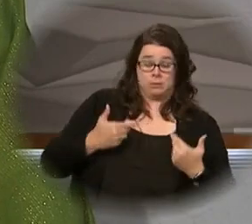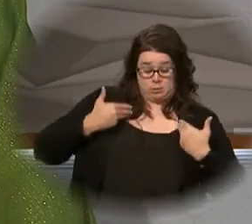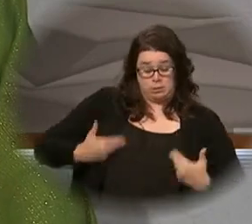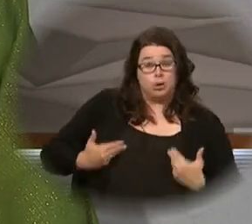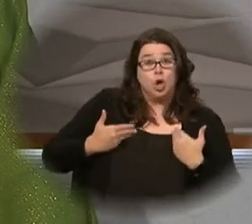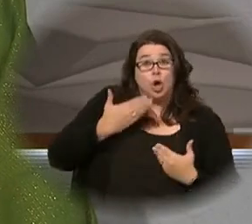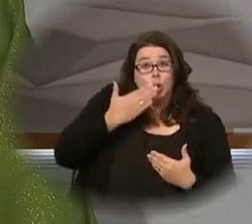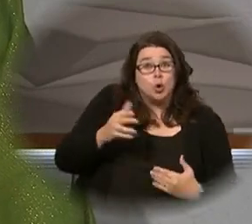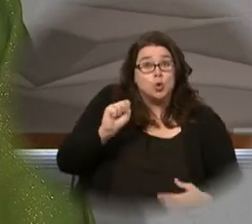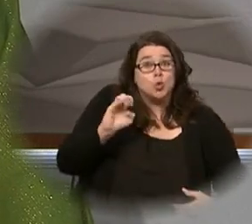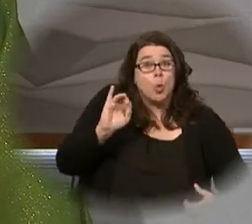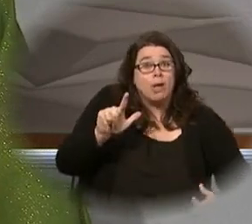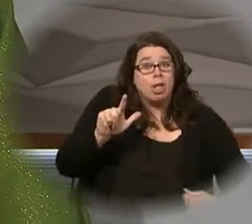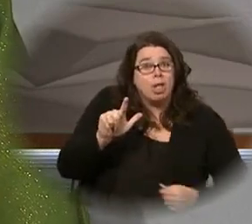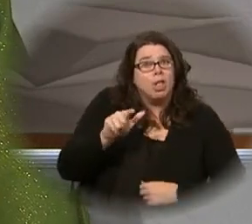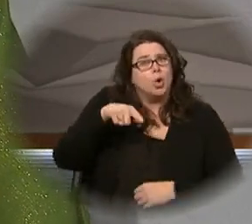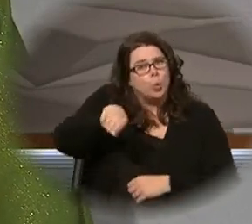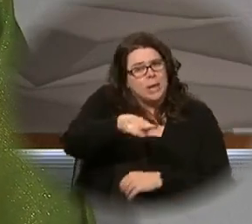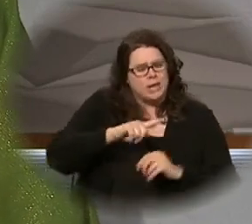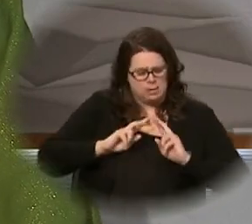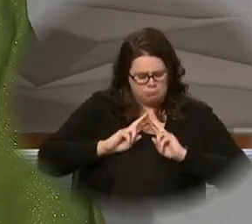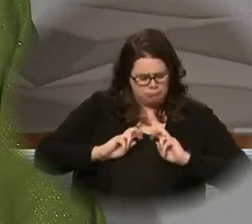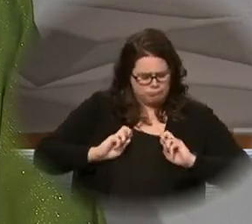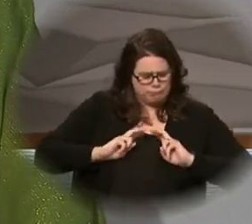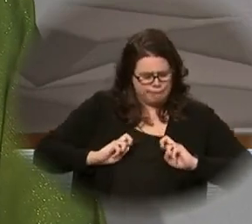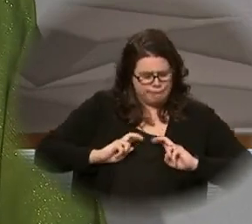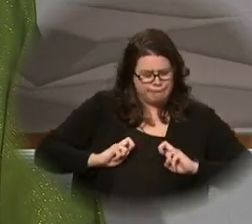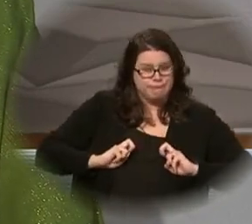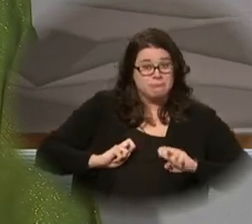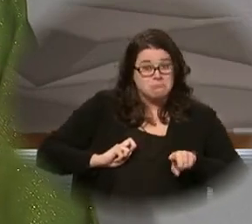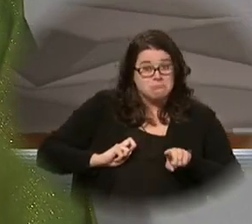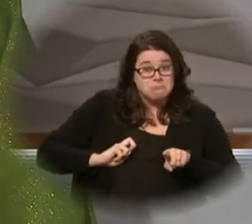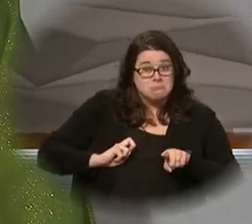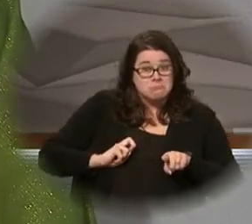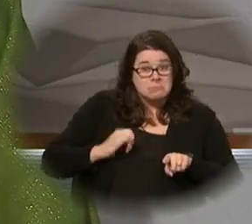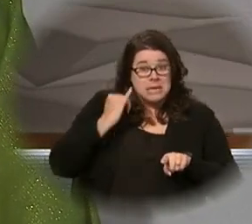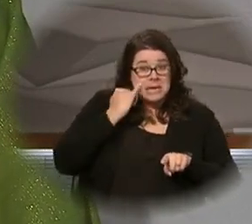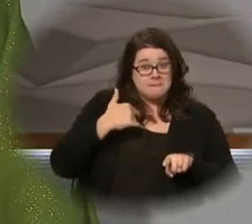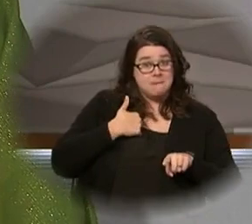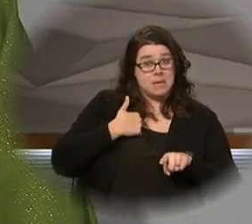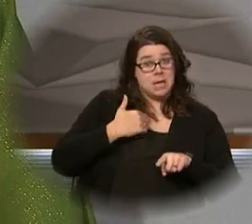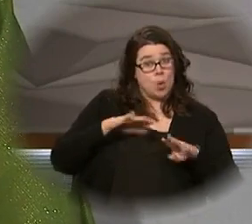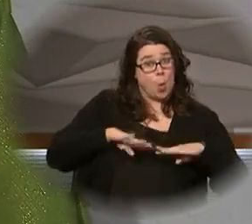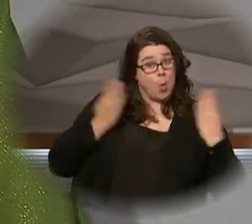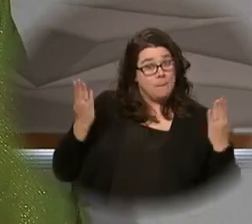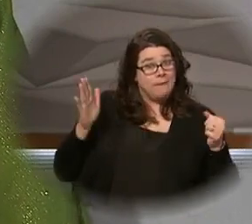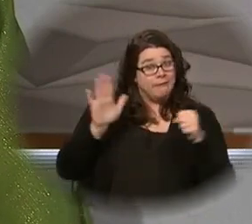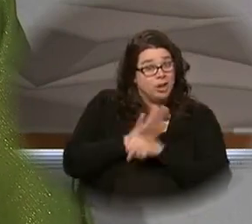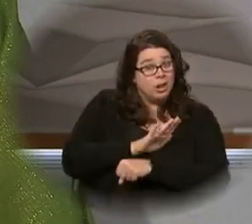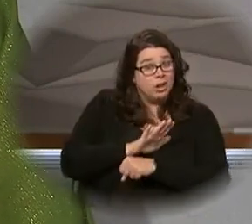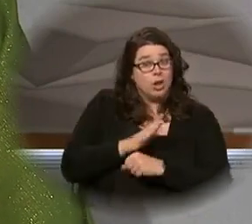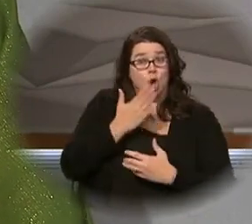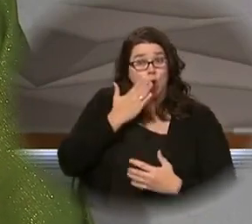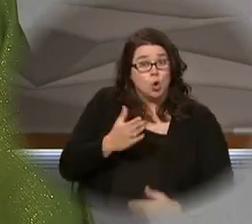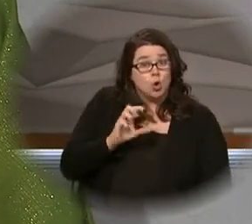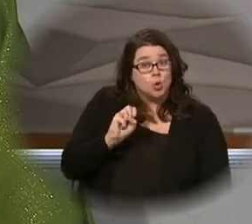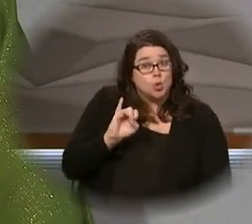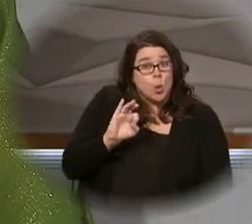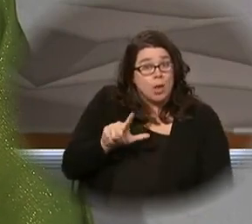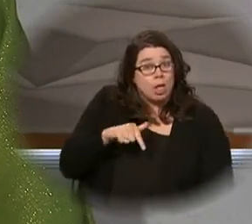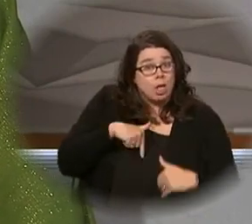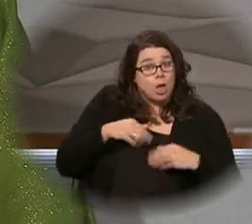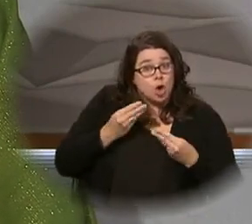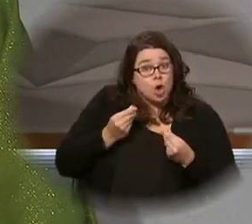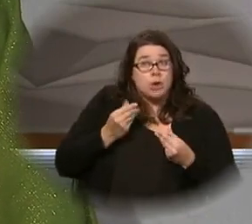morning, kind of an examination of conscience as how well we're really open to the truth of God's